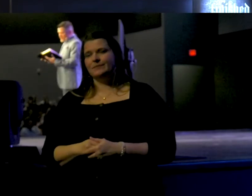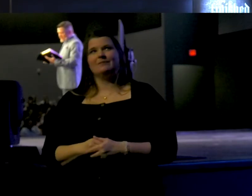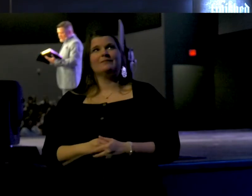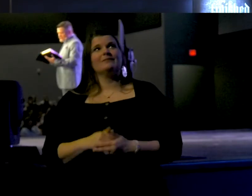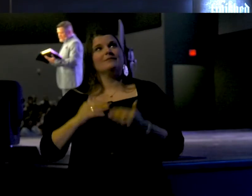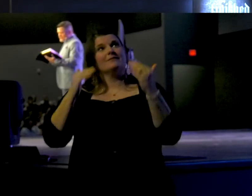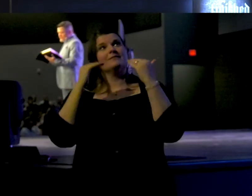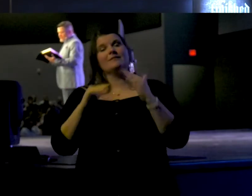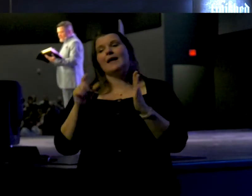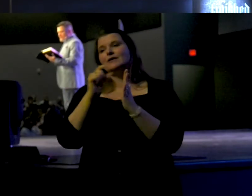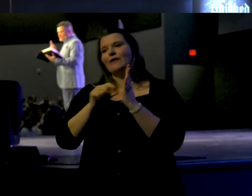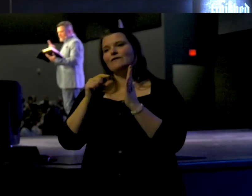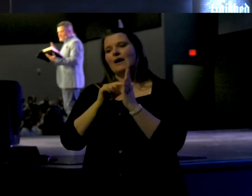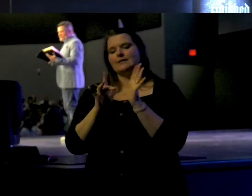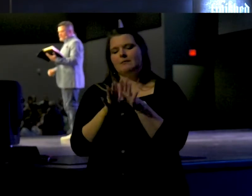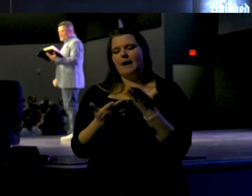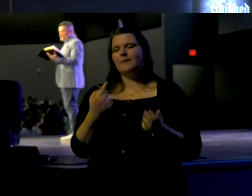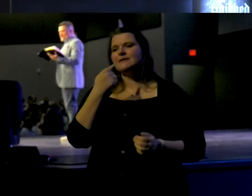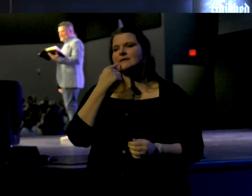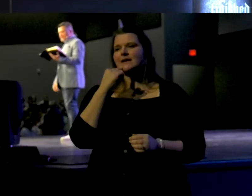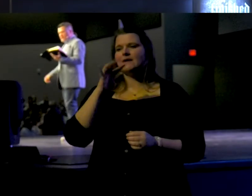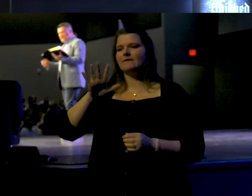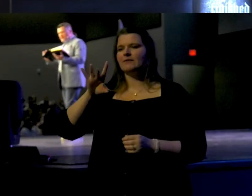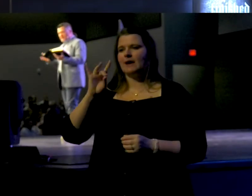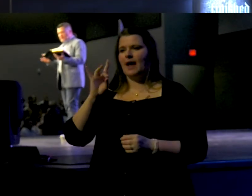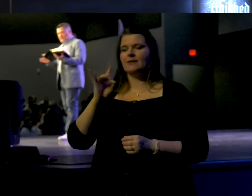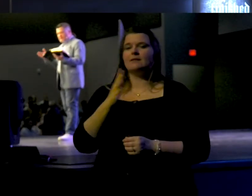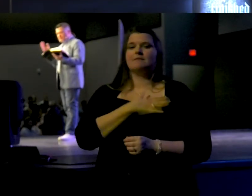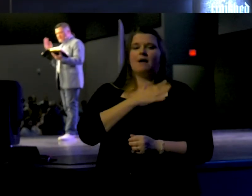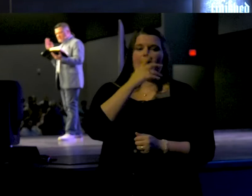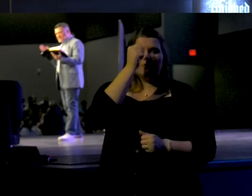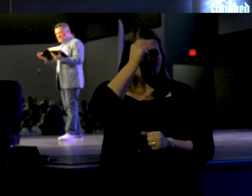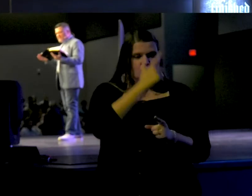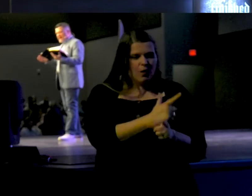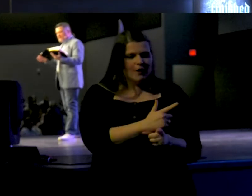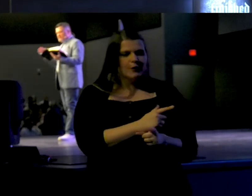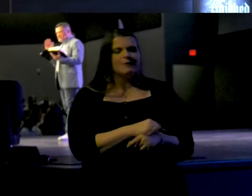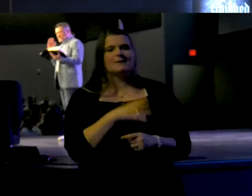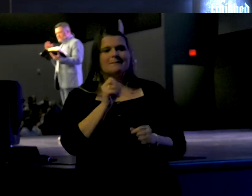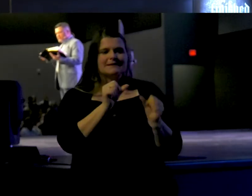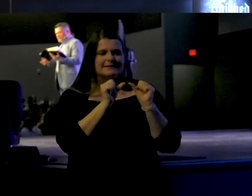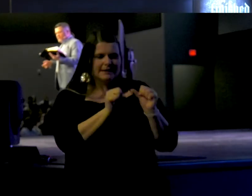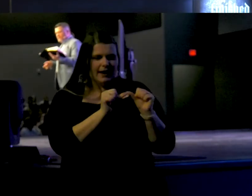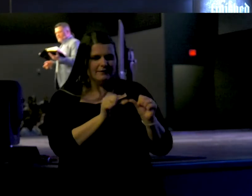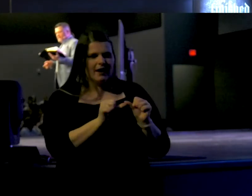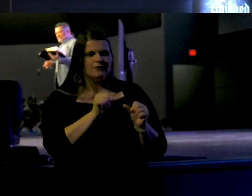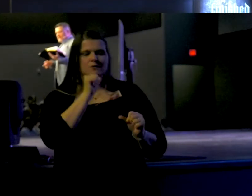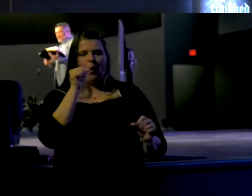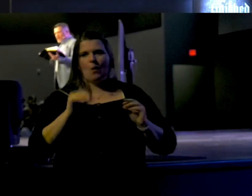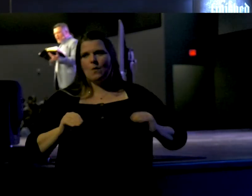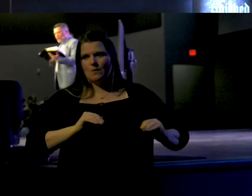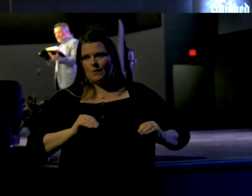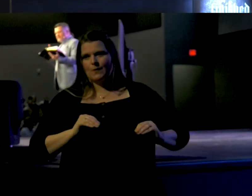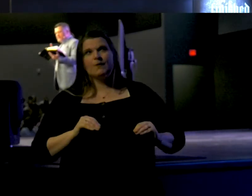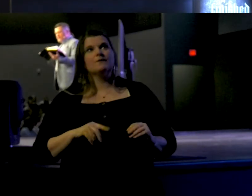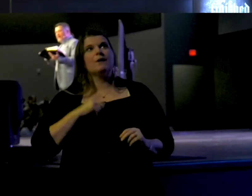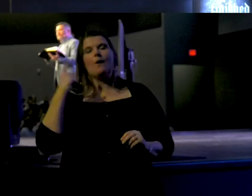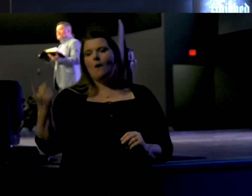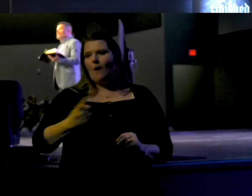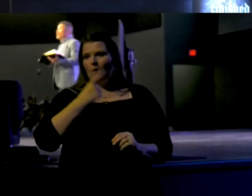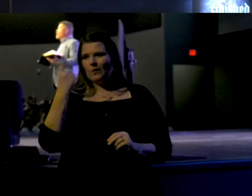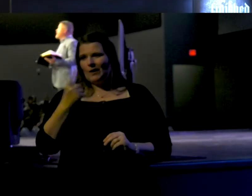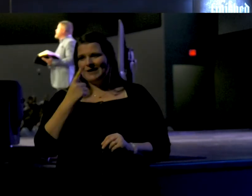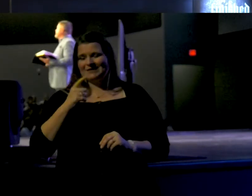Look at the next phrase. The Bible says in verse 58, therefore, my beloved brothers, be steadfast, immovable, always